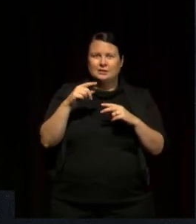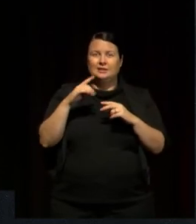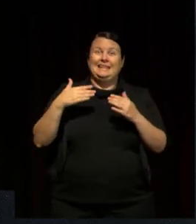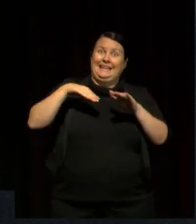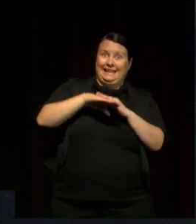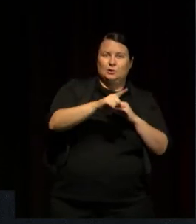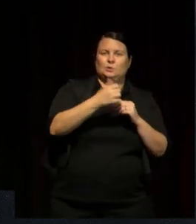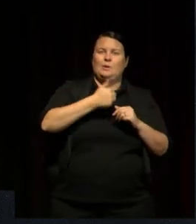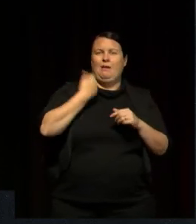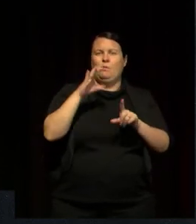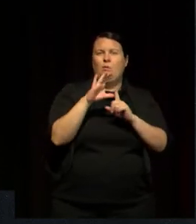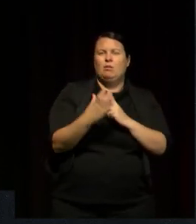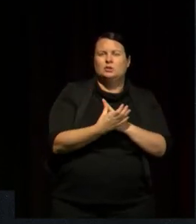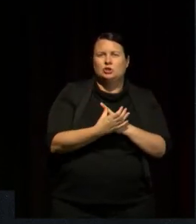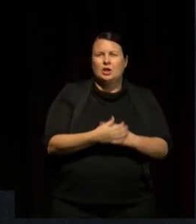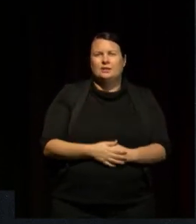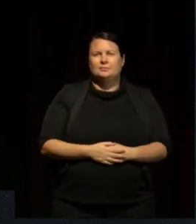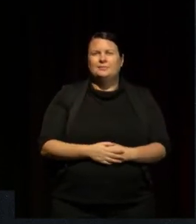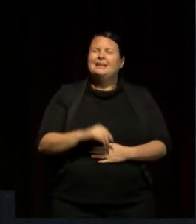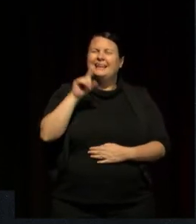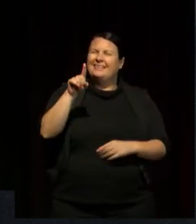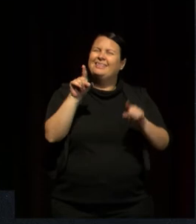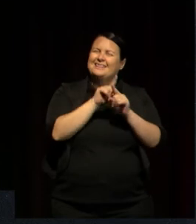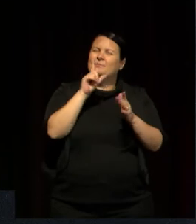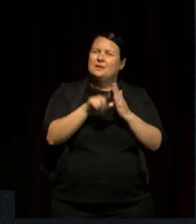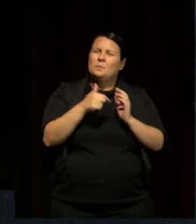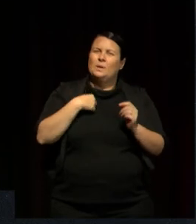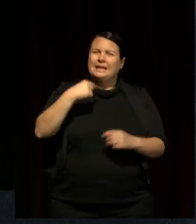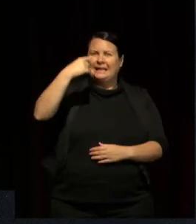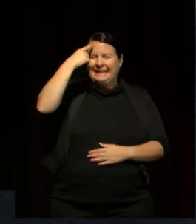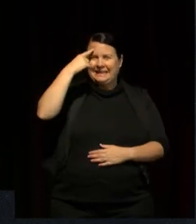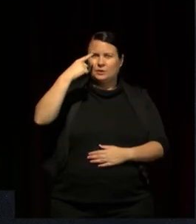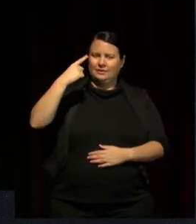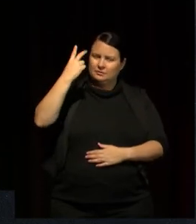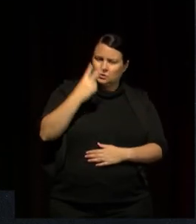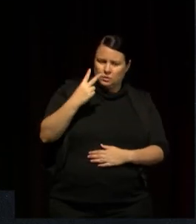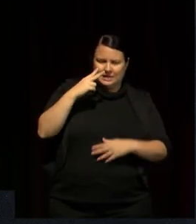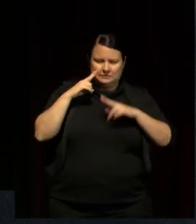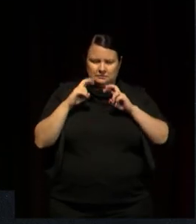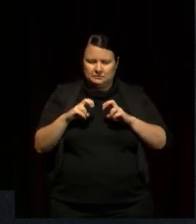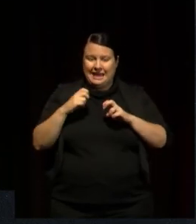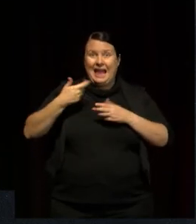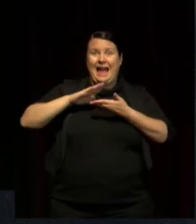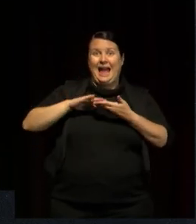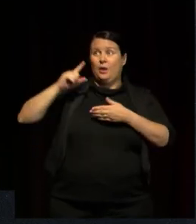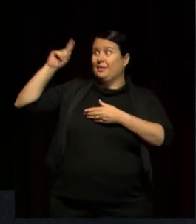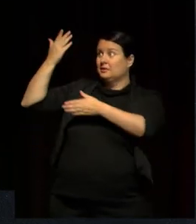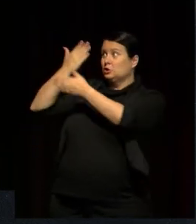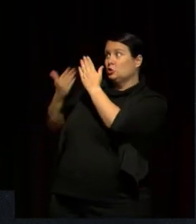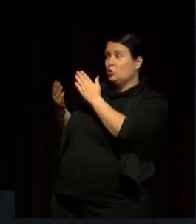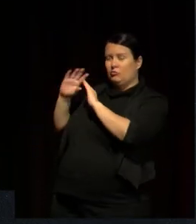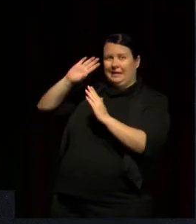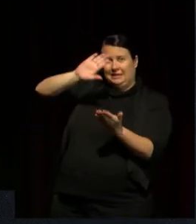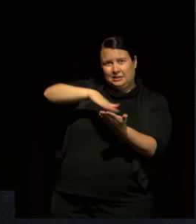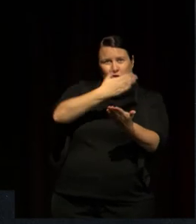At the same time, I think we probably do need to spend a bit more time interrogating that translation and how